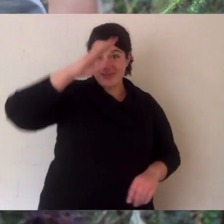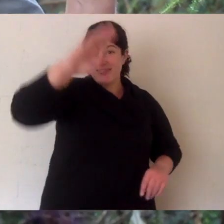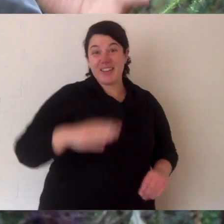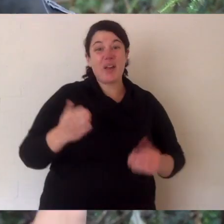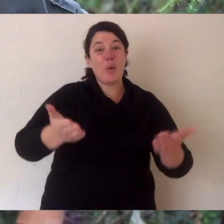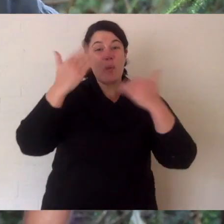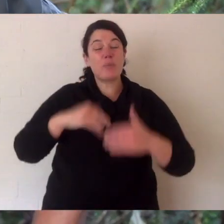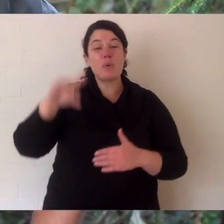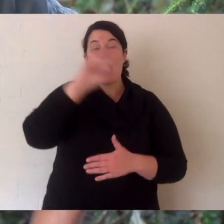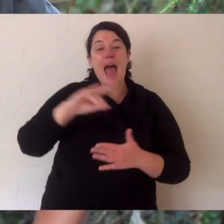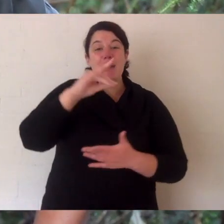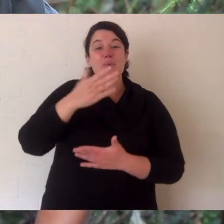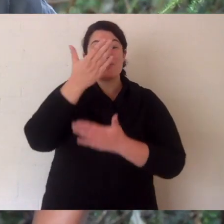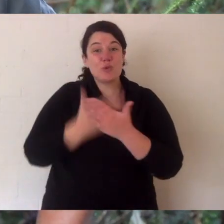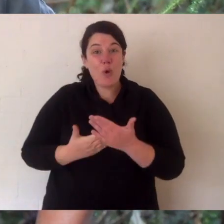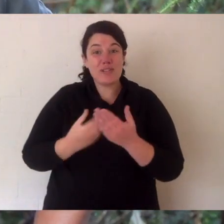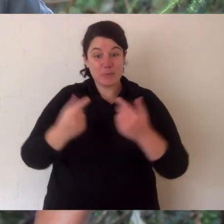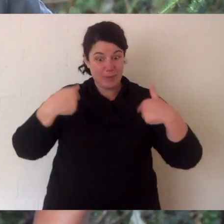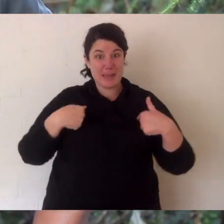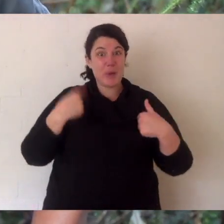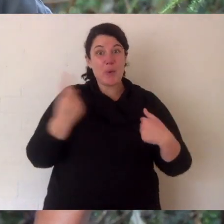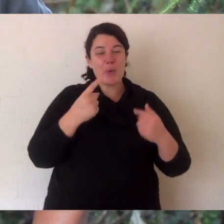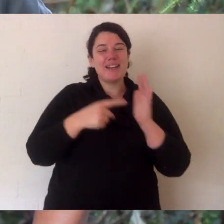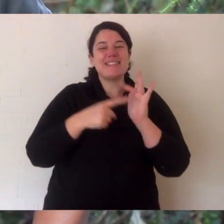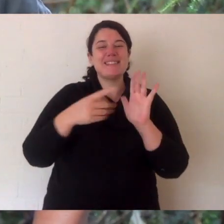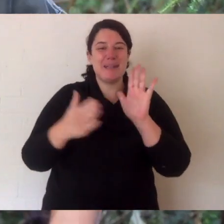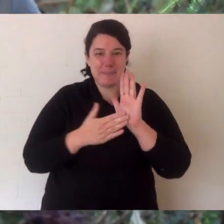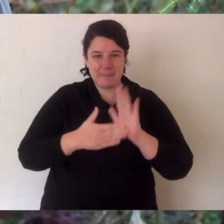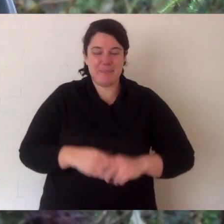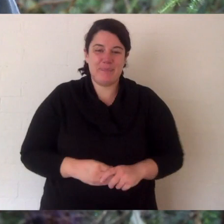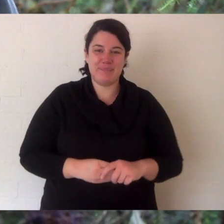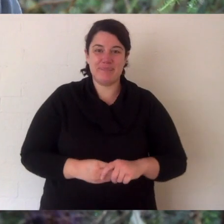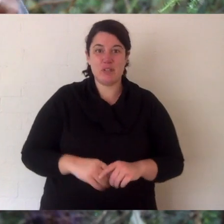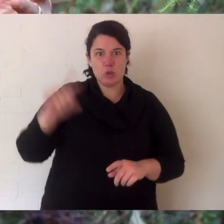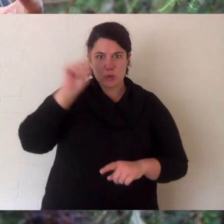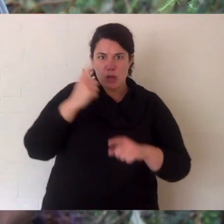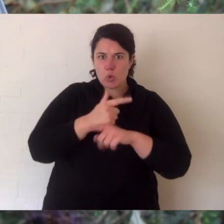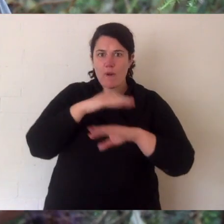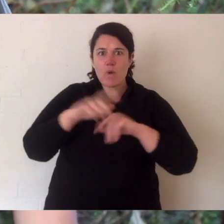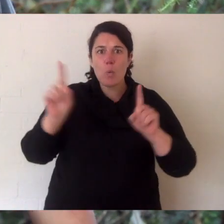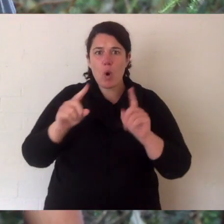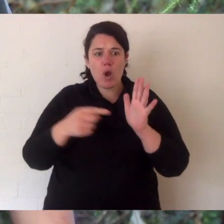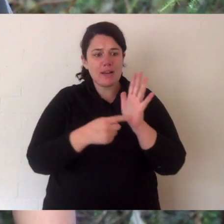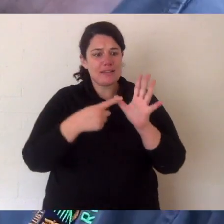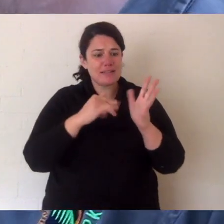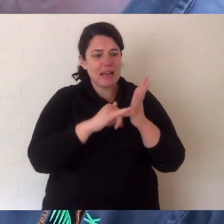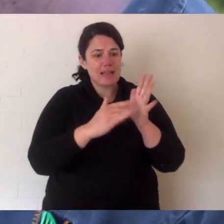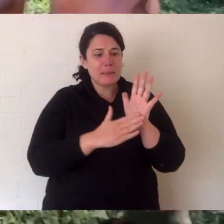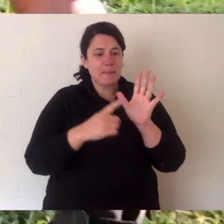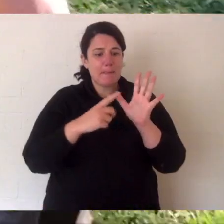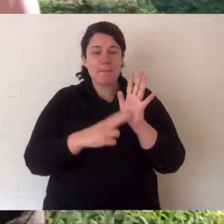G'day! Welcome to Animal Tales with Tim Faulkner. That's me. Today I'm talking about Tasmanian Devils.